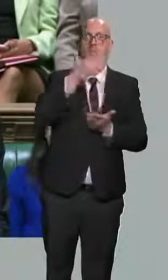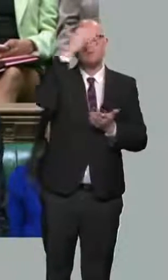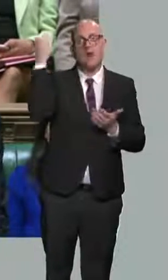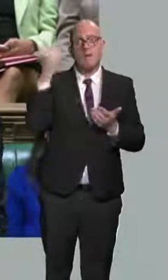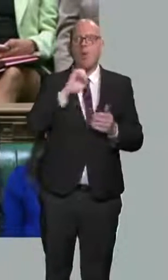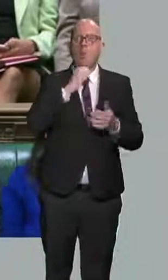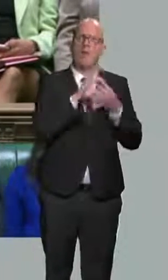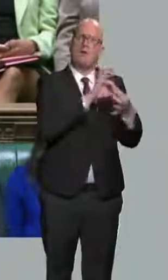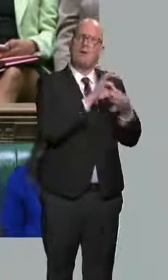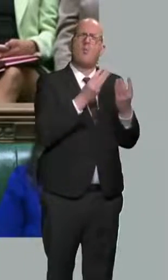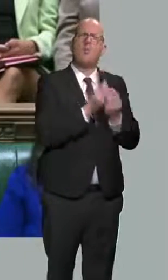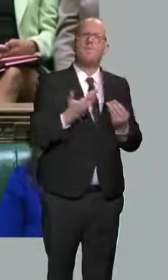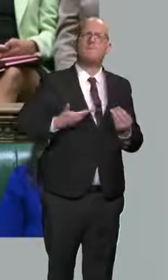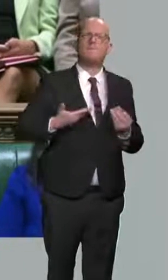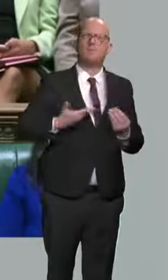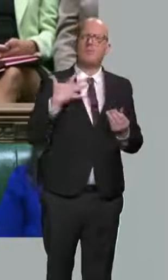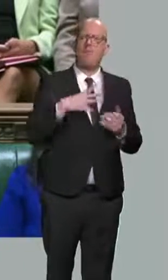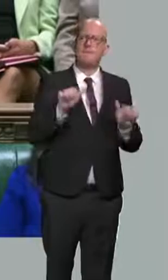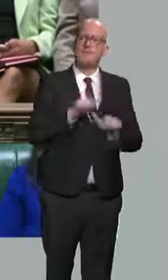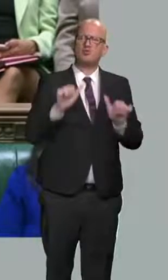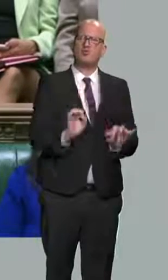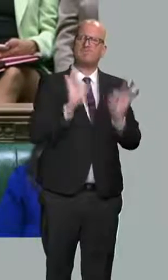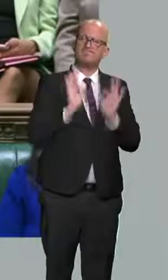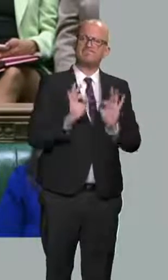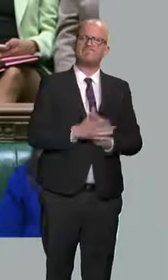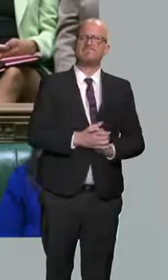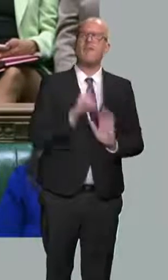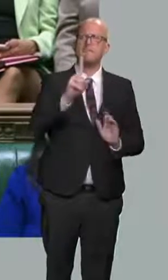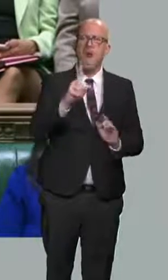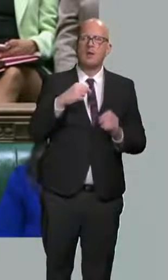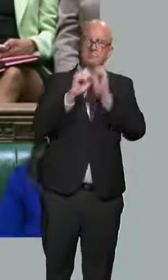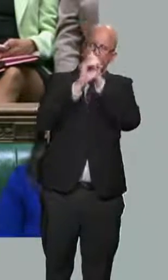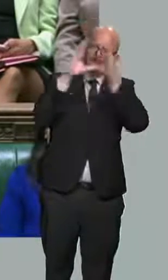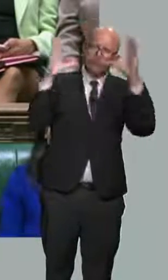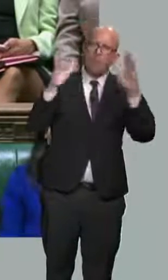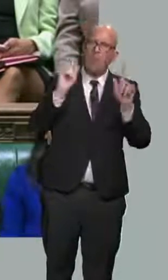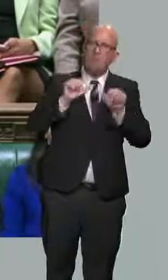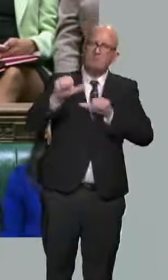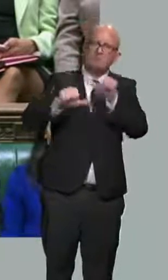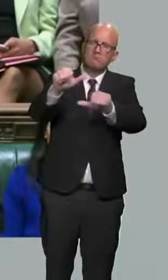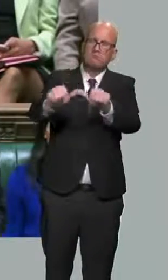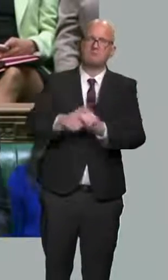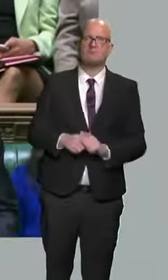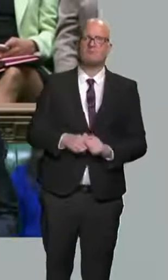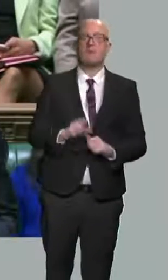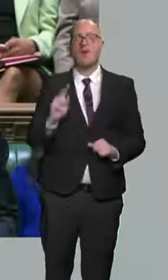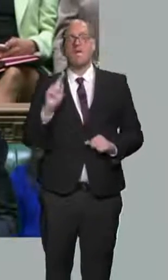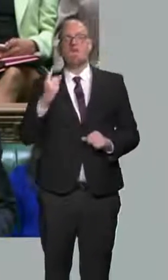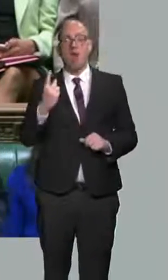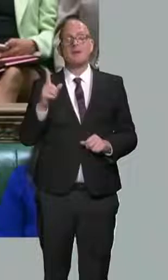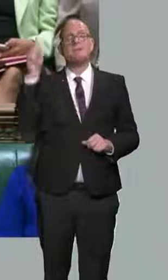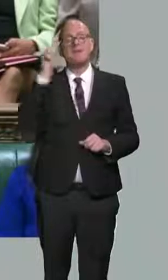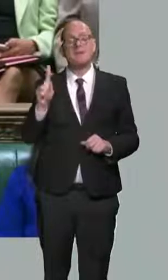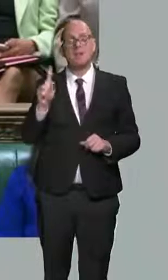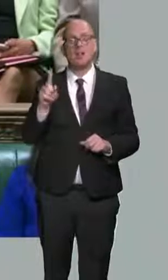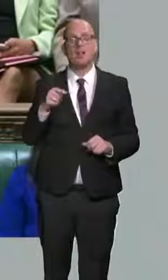answers right. Let me explain to the House the direction of travel. First, people. We lag international